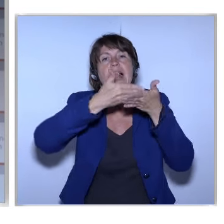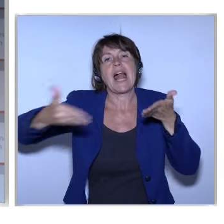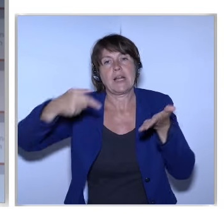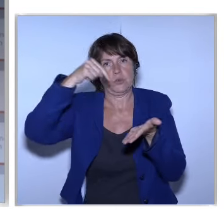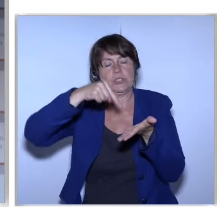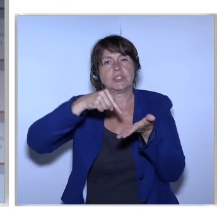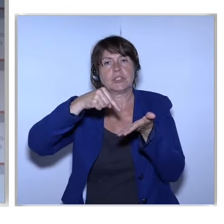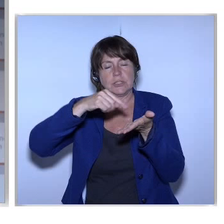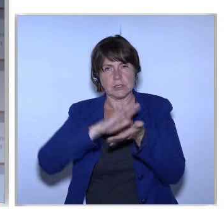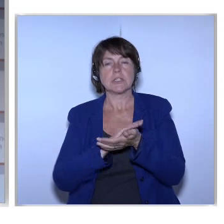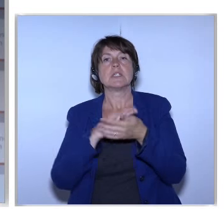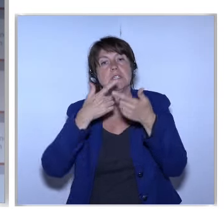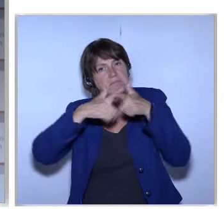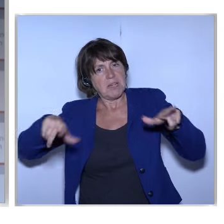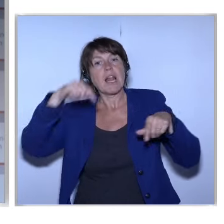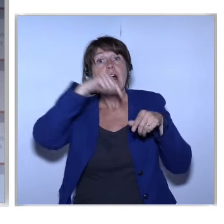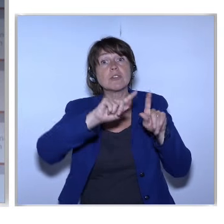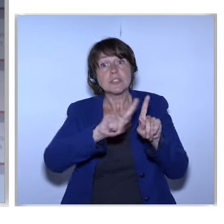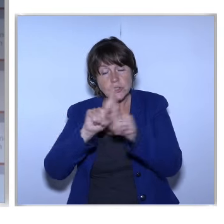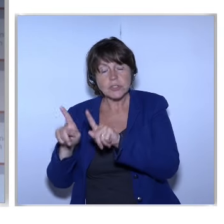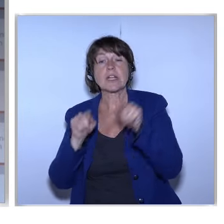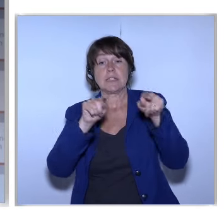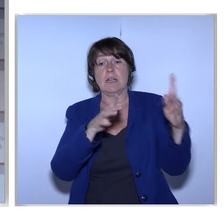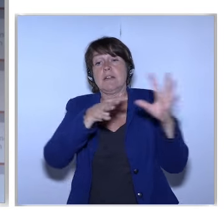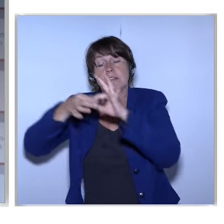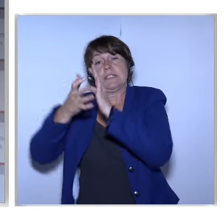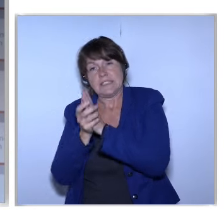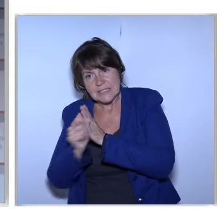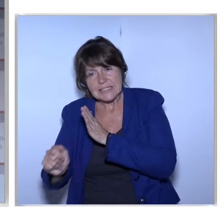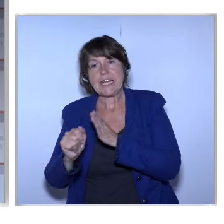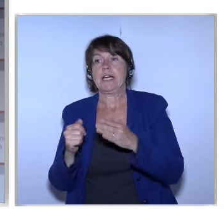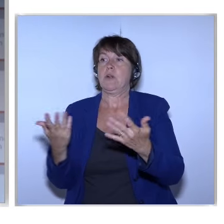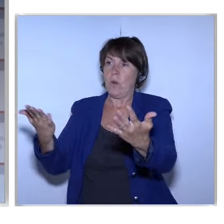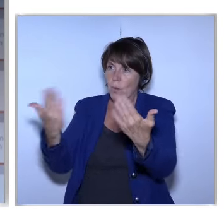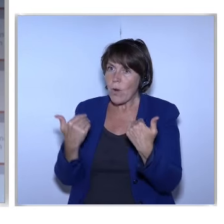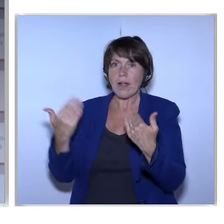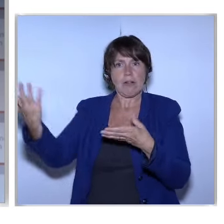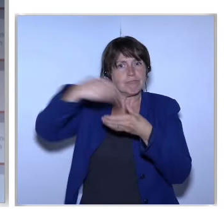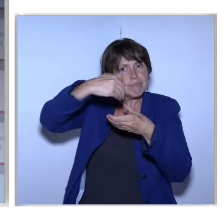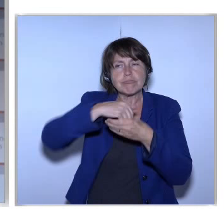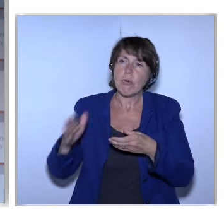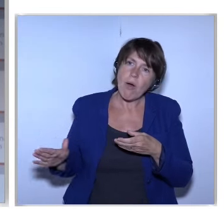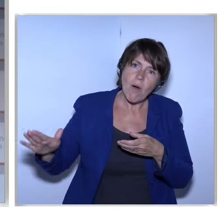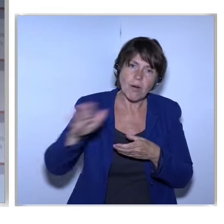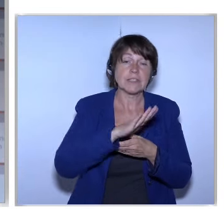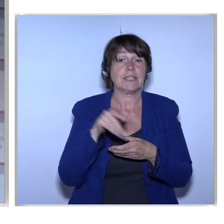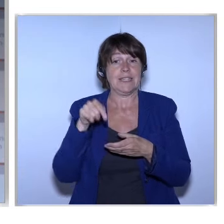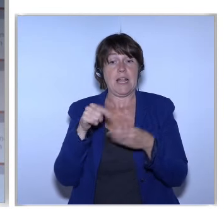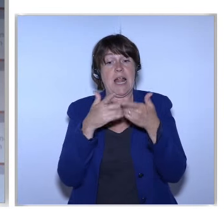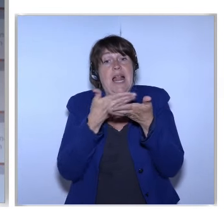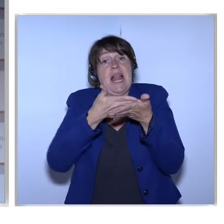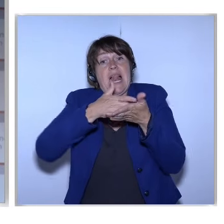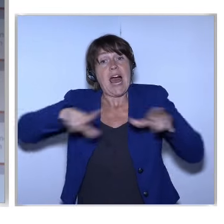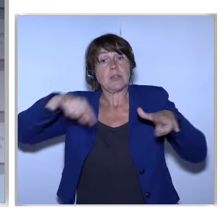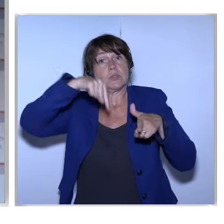market Accessible to citizens By giving them the skills By welcoming everybody By putting language skills On the